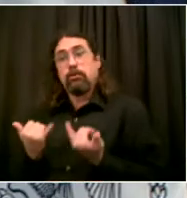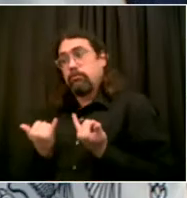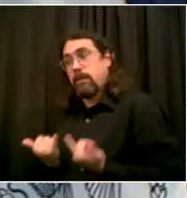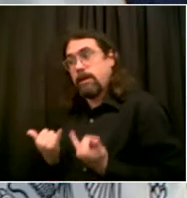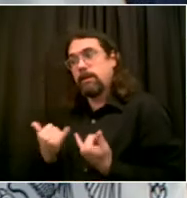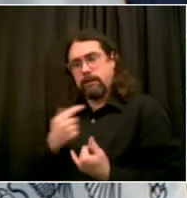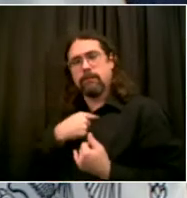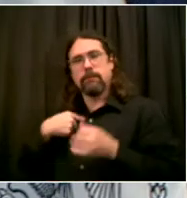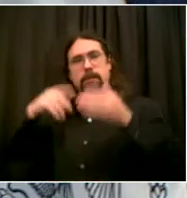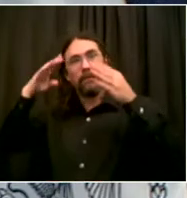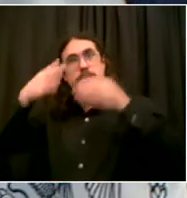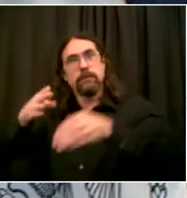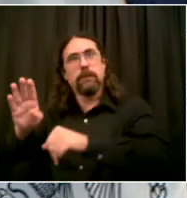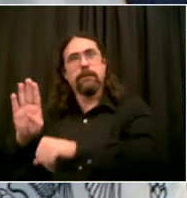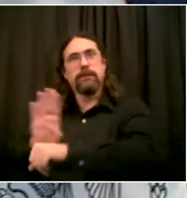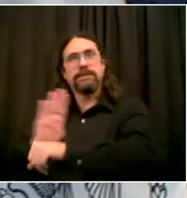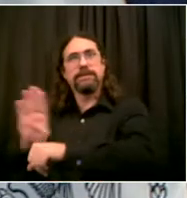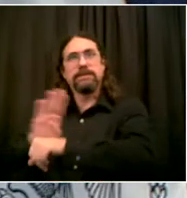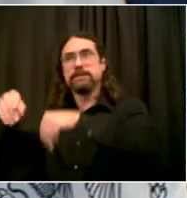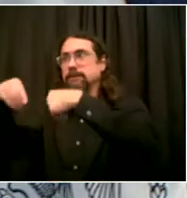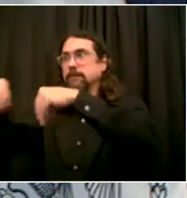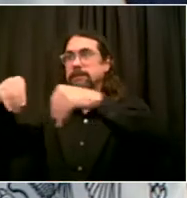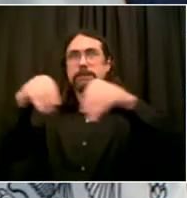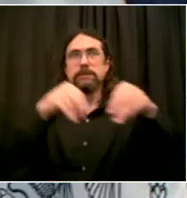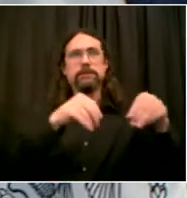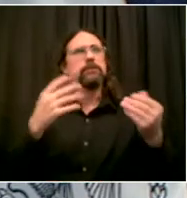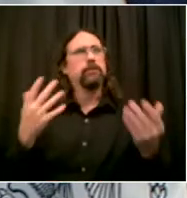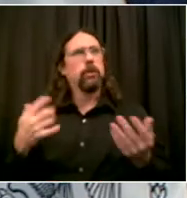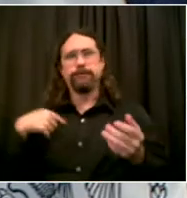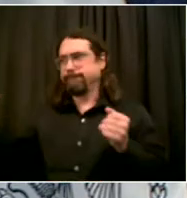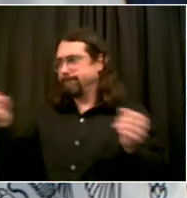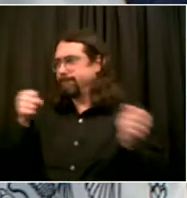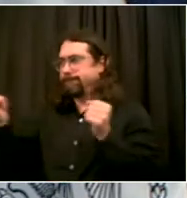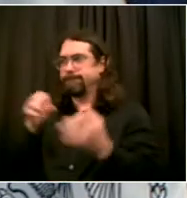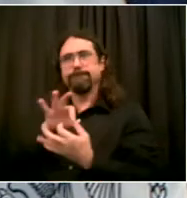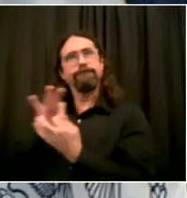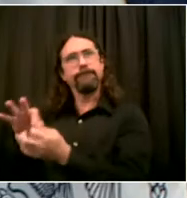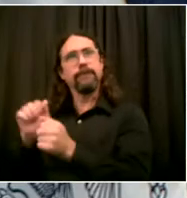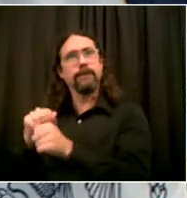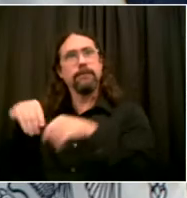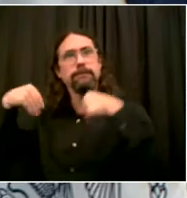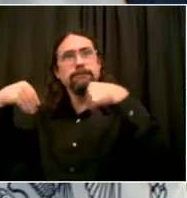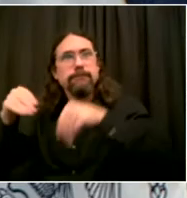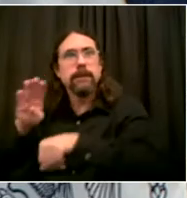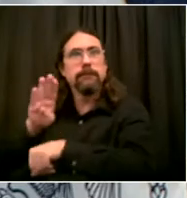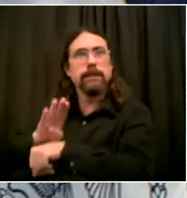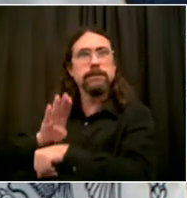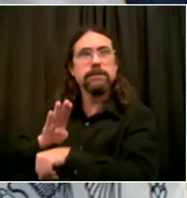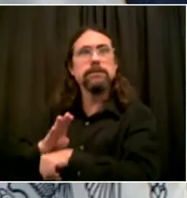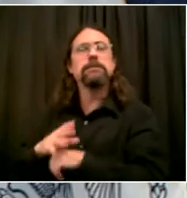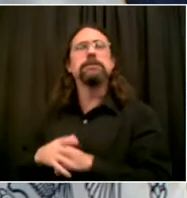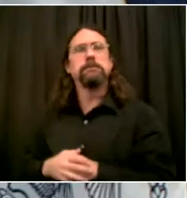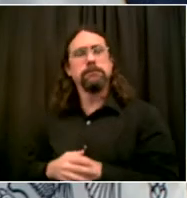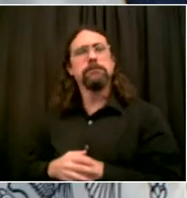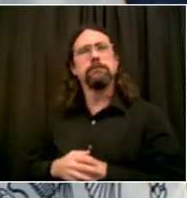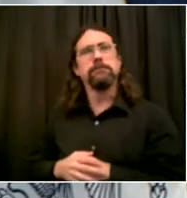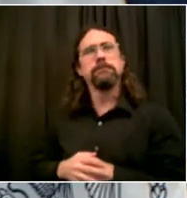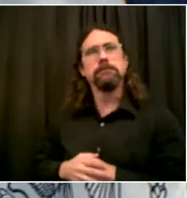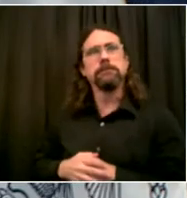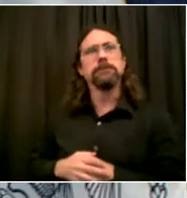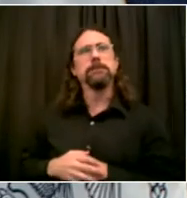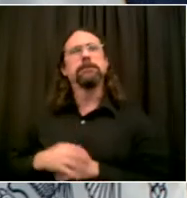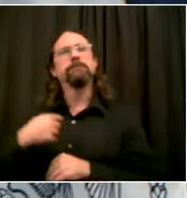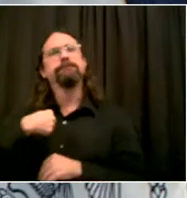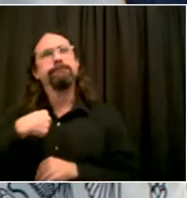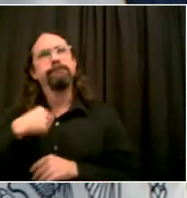assaults an officer, that's absolutely unacceptable. There must be consequences. We'll make sure the PD gets you an update on that investigation right away.